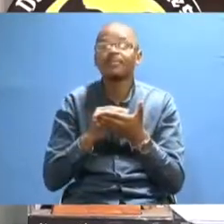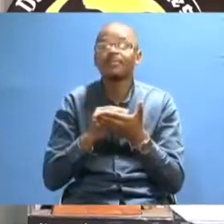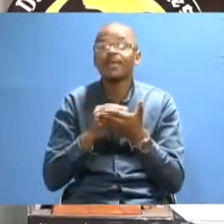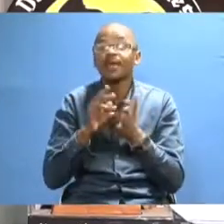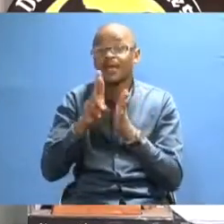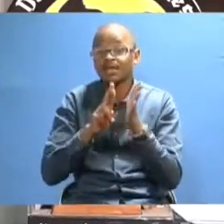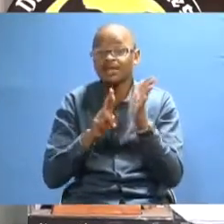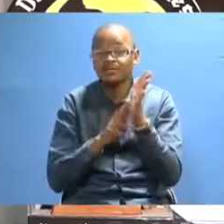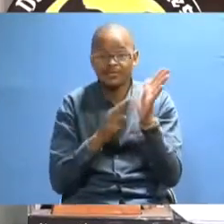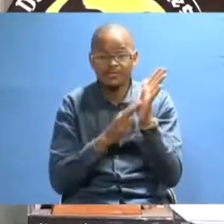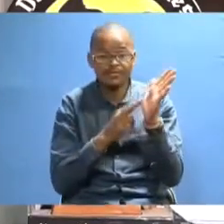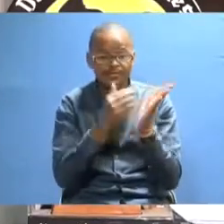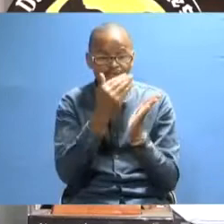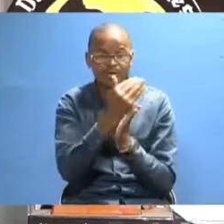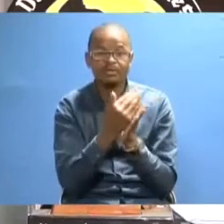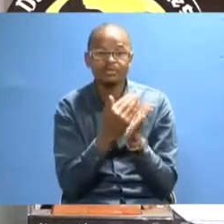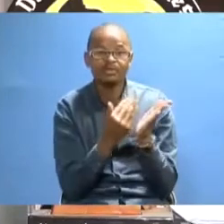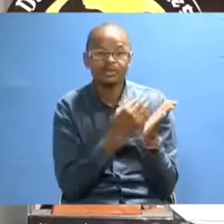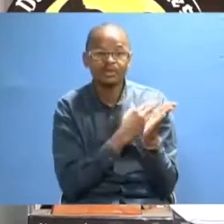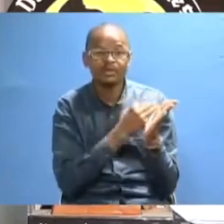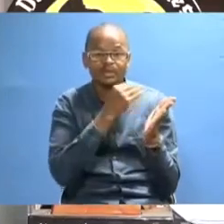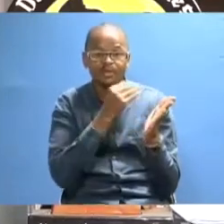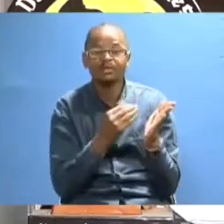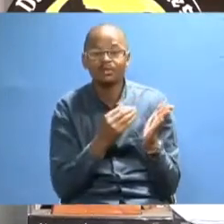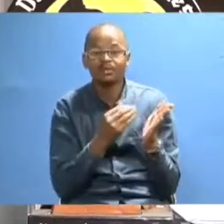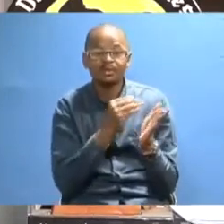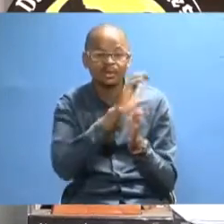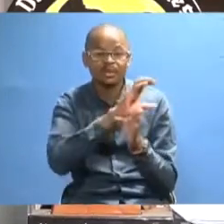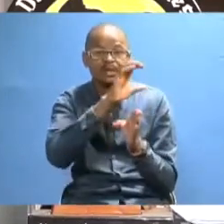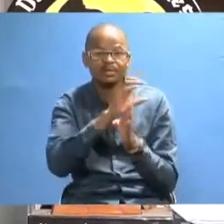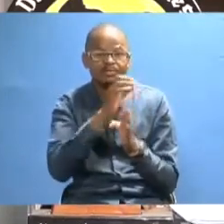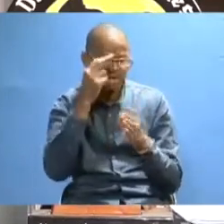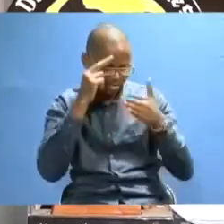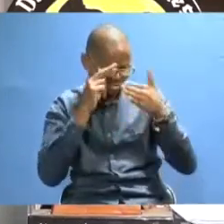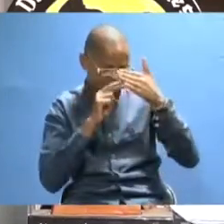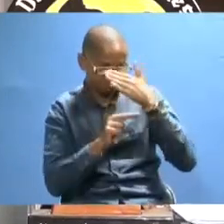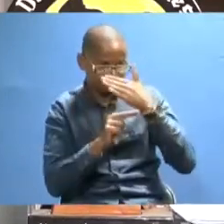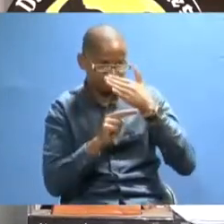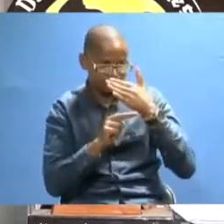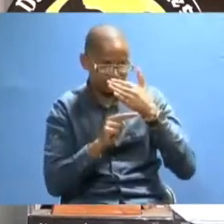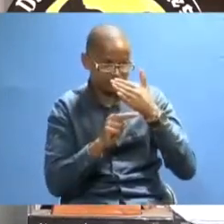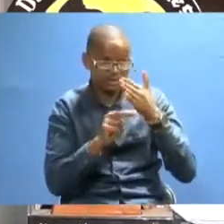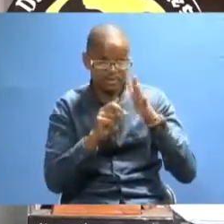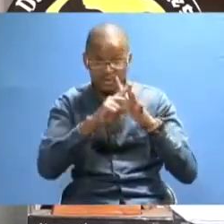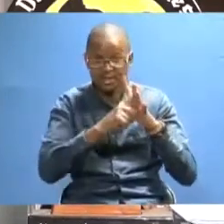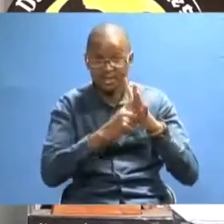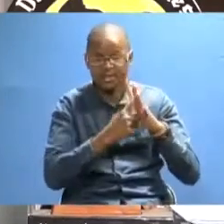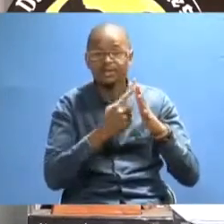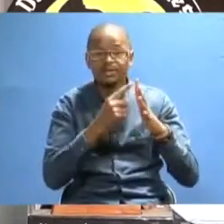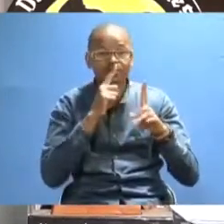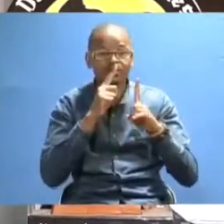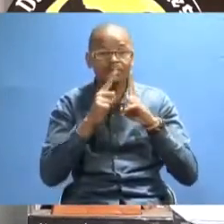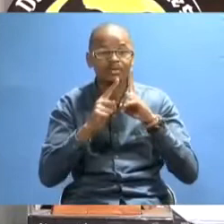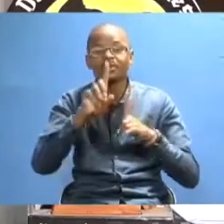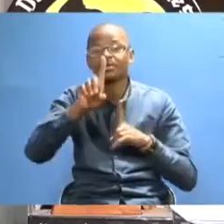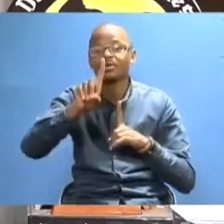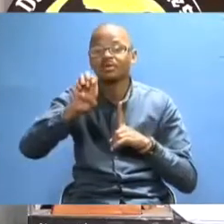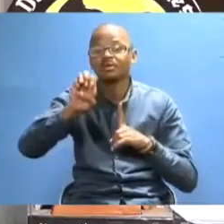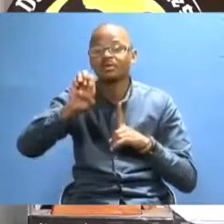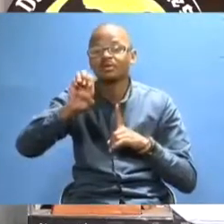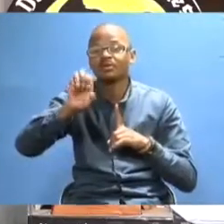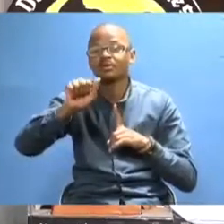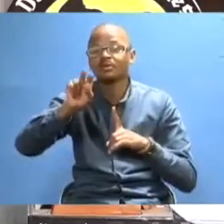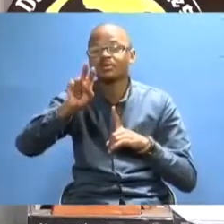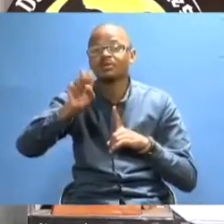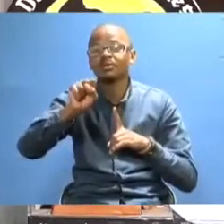of units of each of the programs and career outlook. Let me begin by talking about the dean's